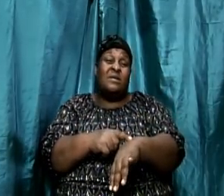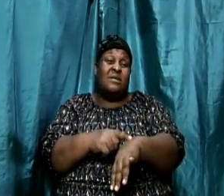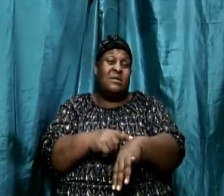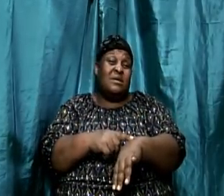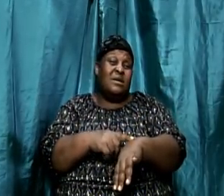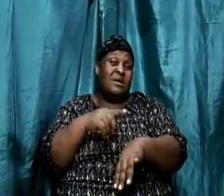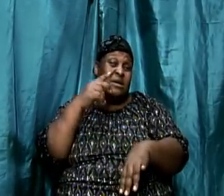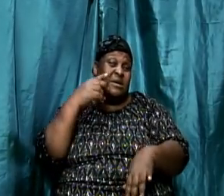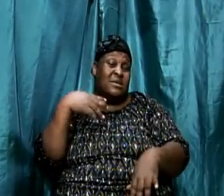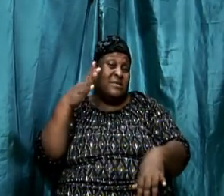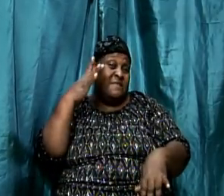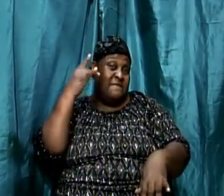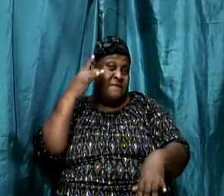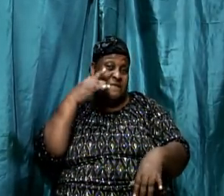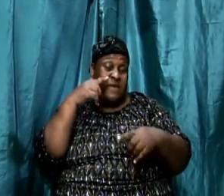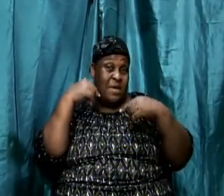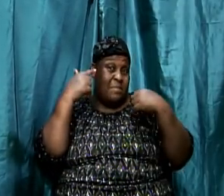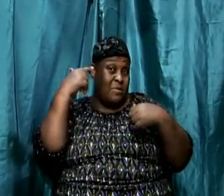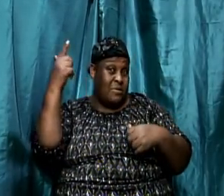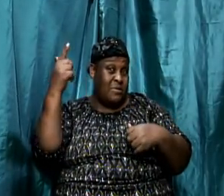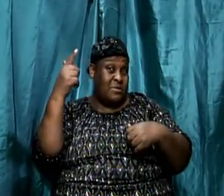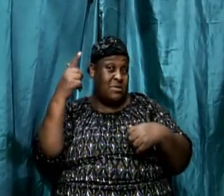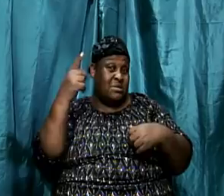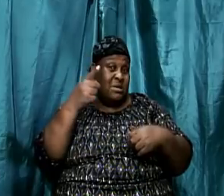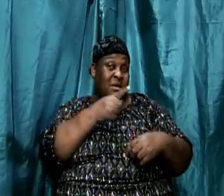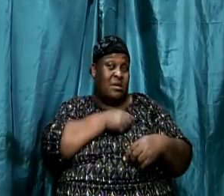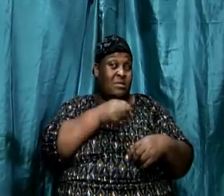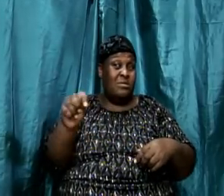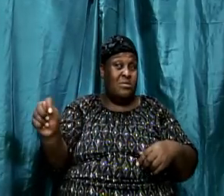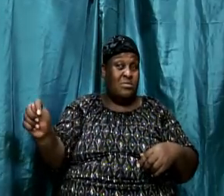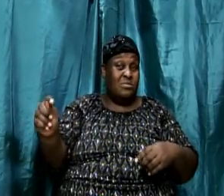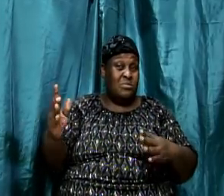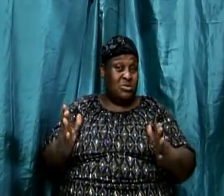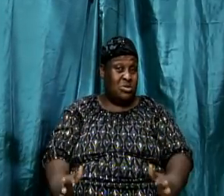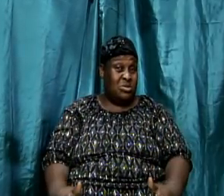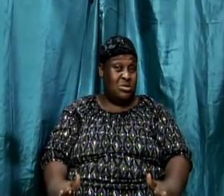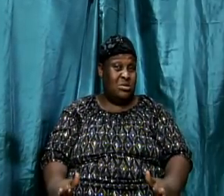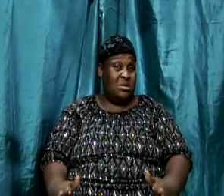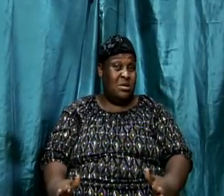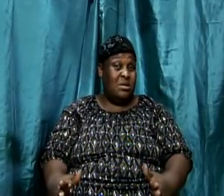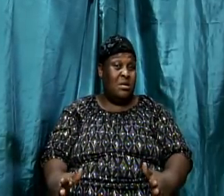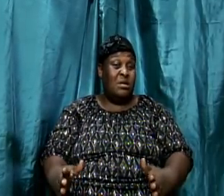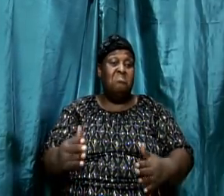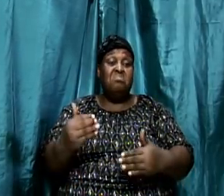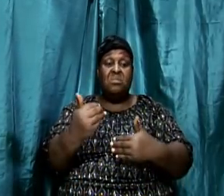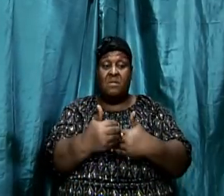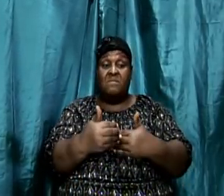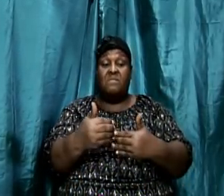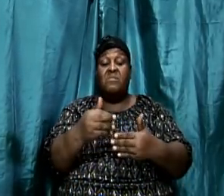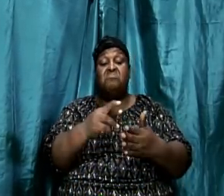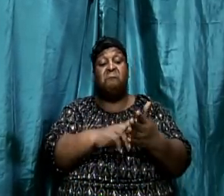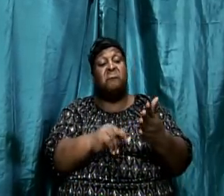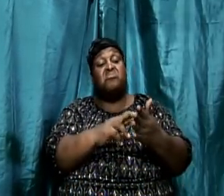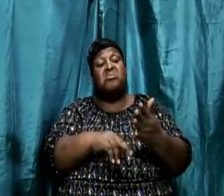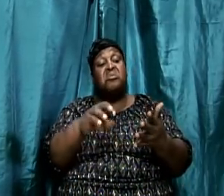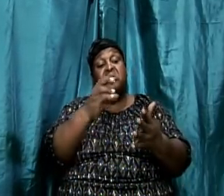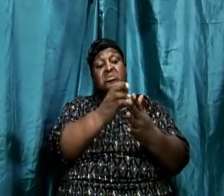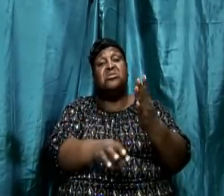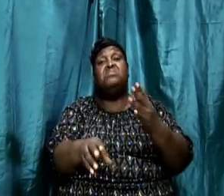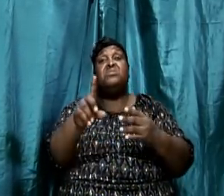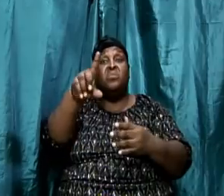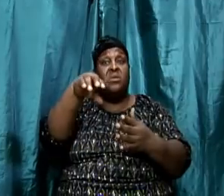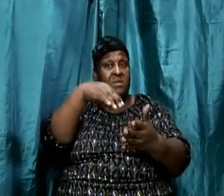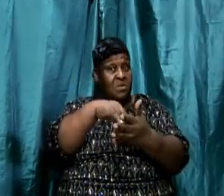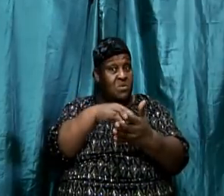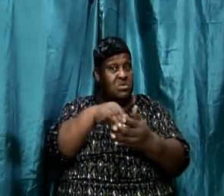actually said, after reading the verse, or after reading the chapter a thousand times, then I got the meaning. And I was wondering,